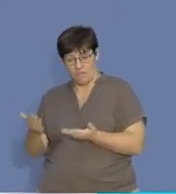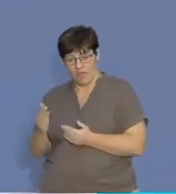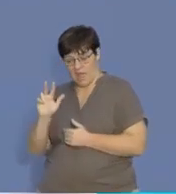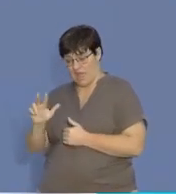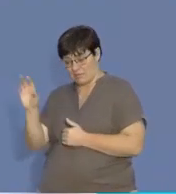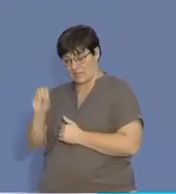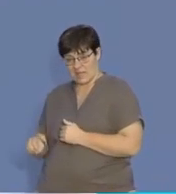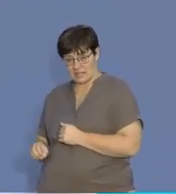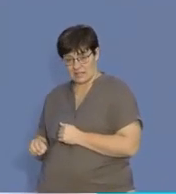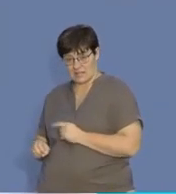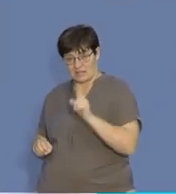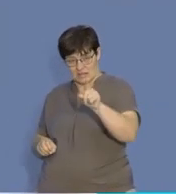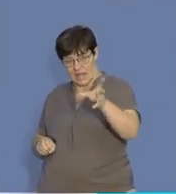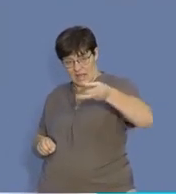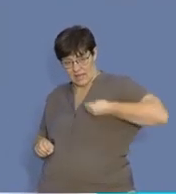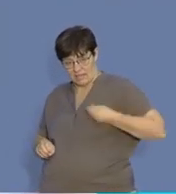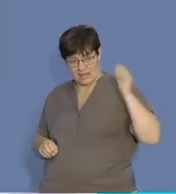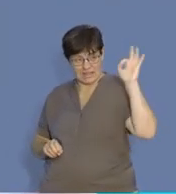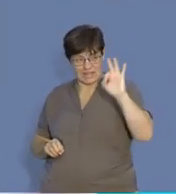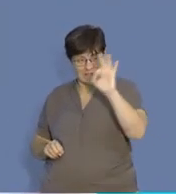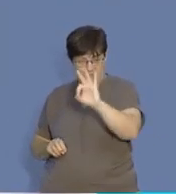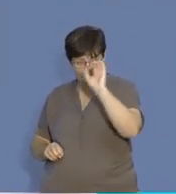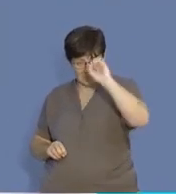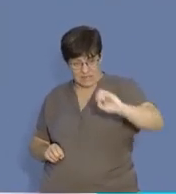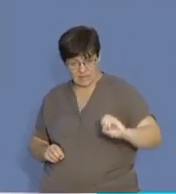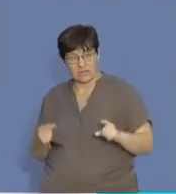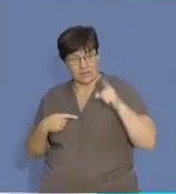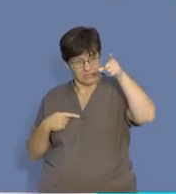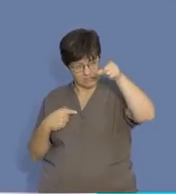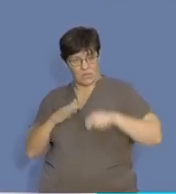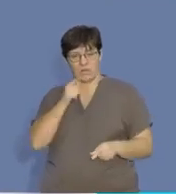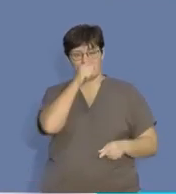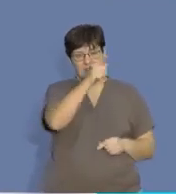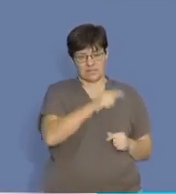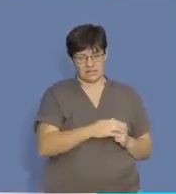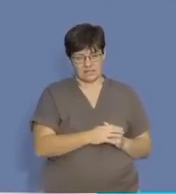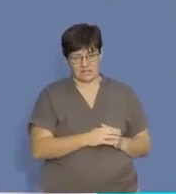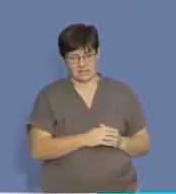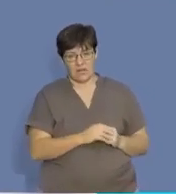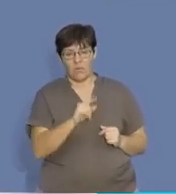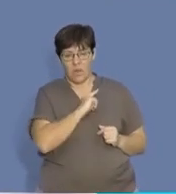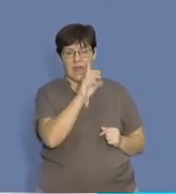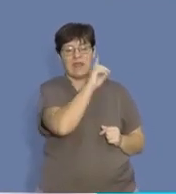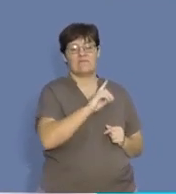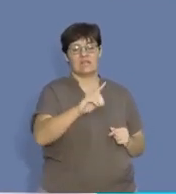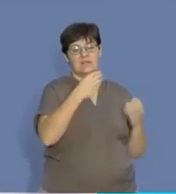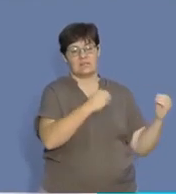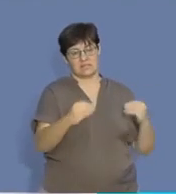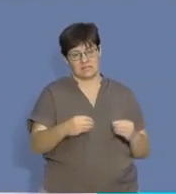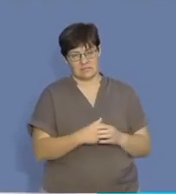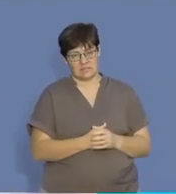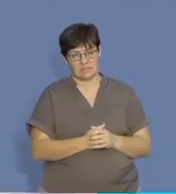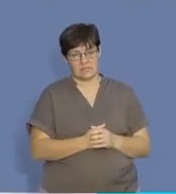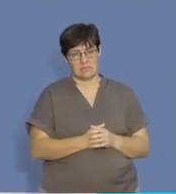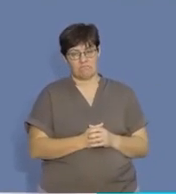the bank is offering you 8%, right, the business, on the other hand, the return that you're earning from investing in